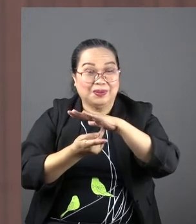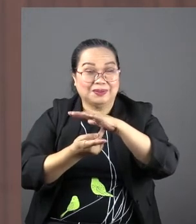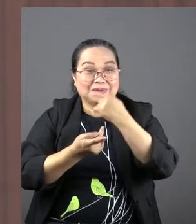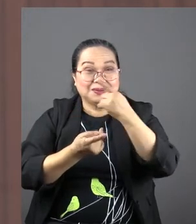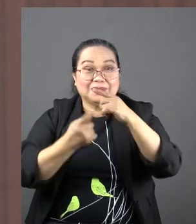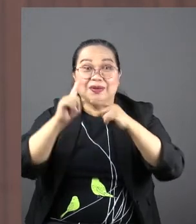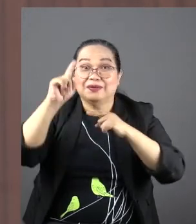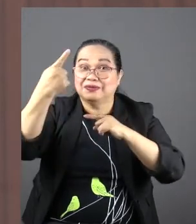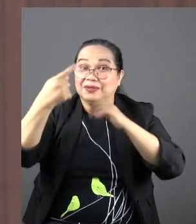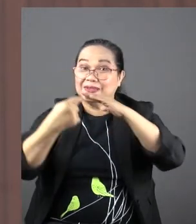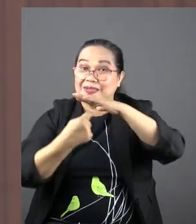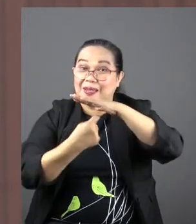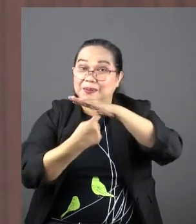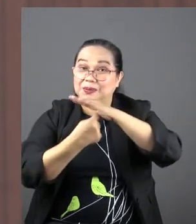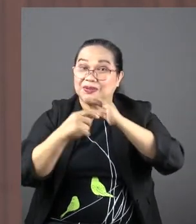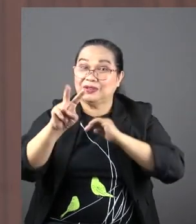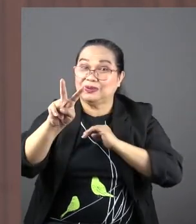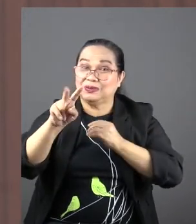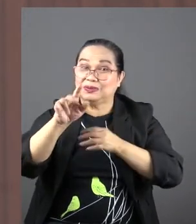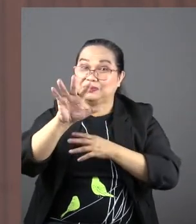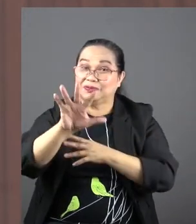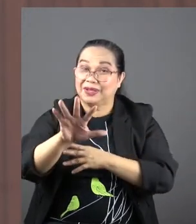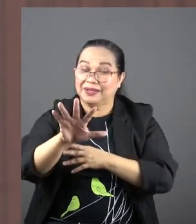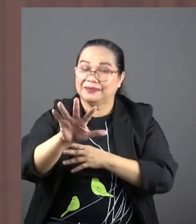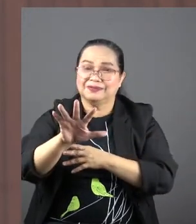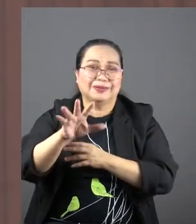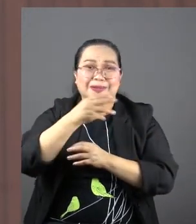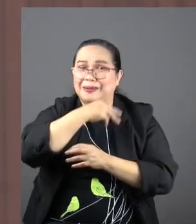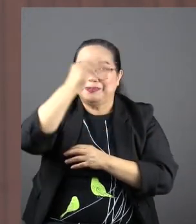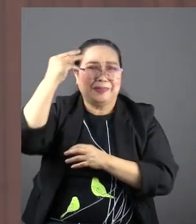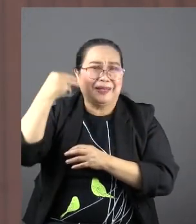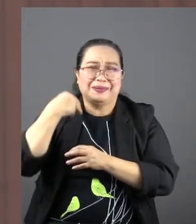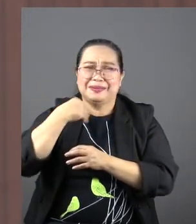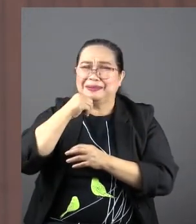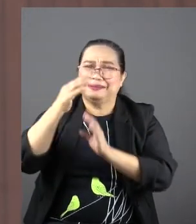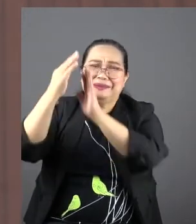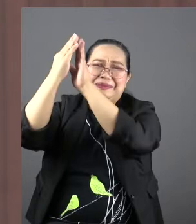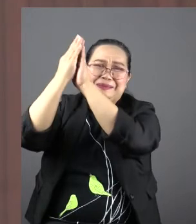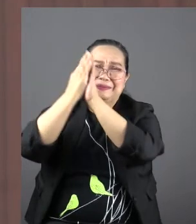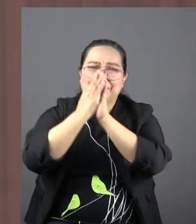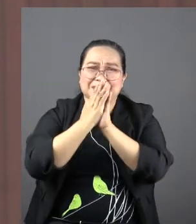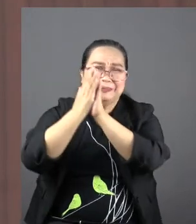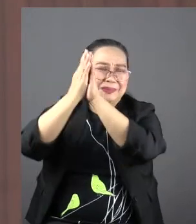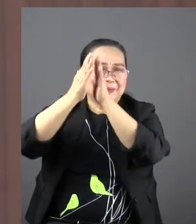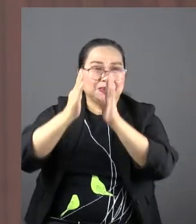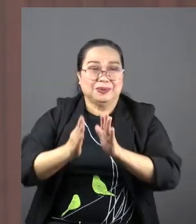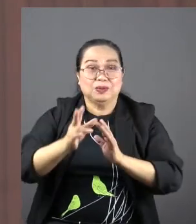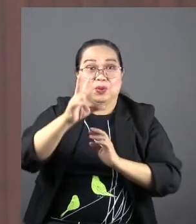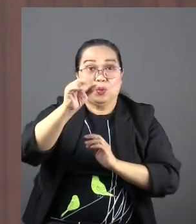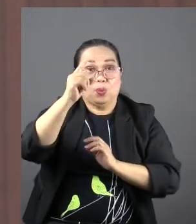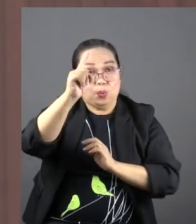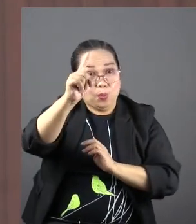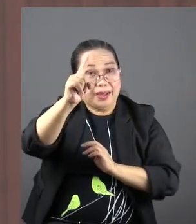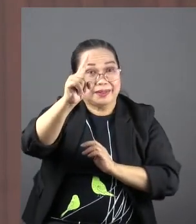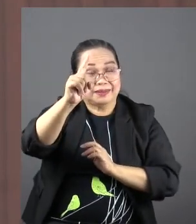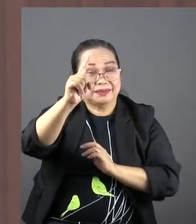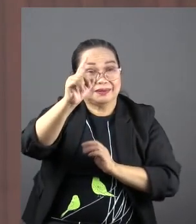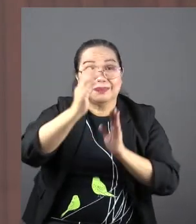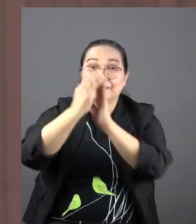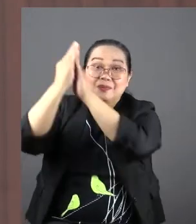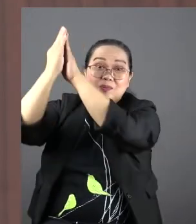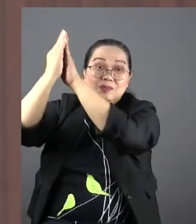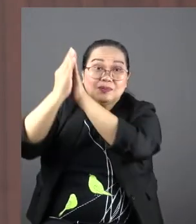Timothy 2.5, Mary is not the mediator, the mediator, the only one authorized by God,